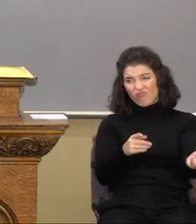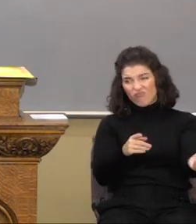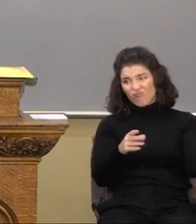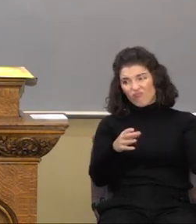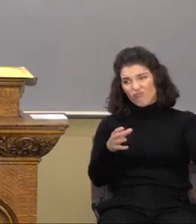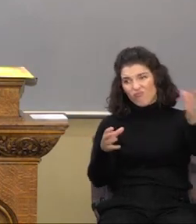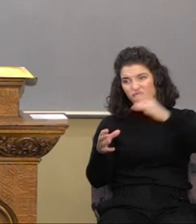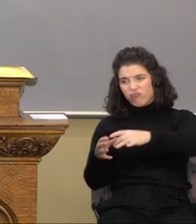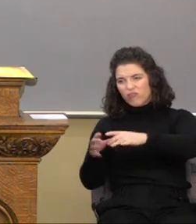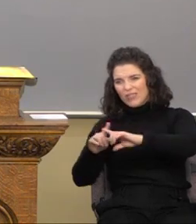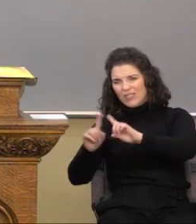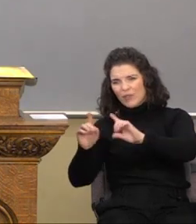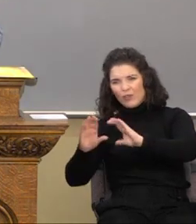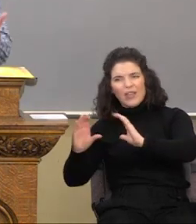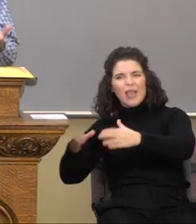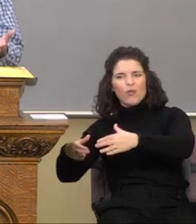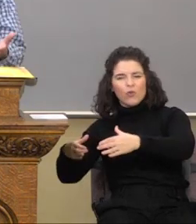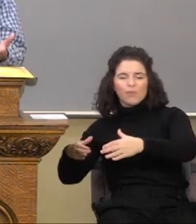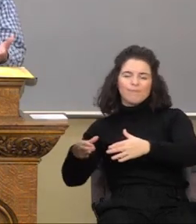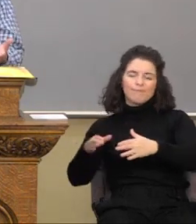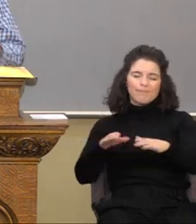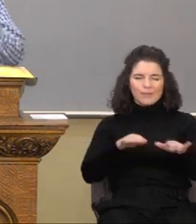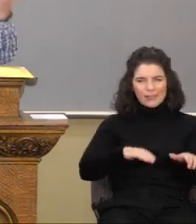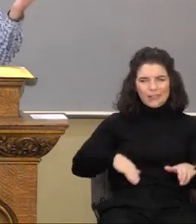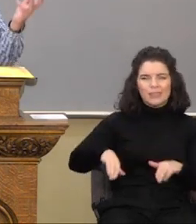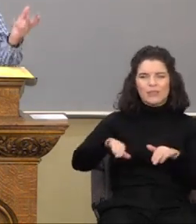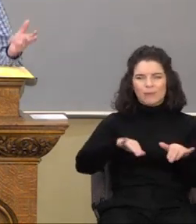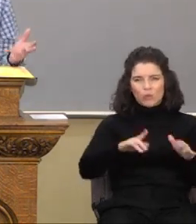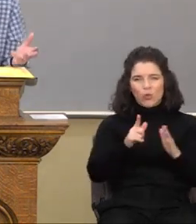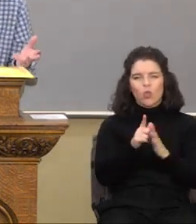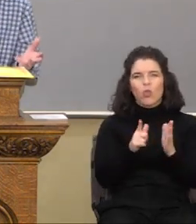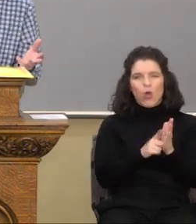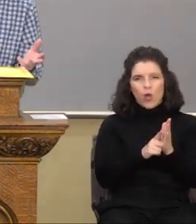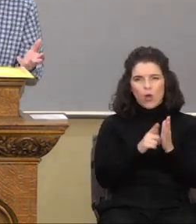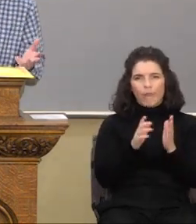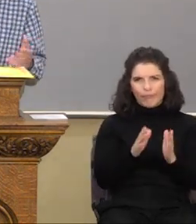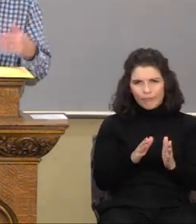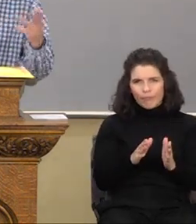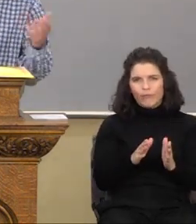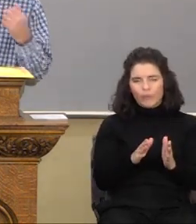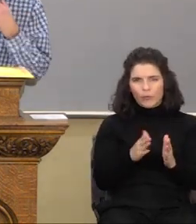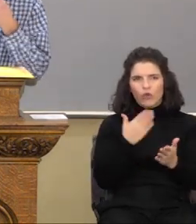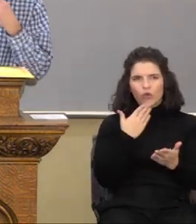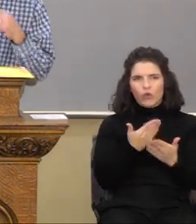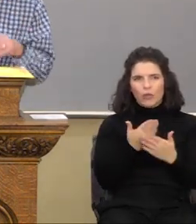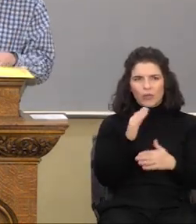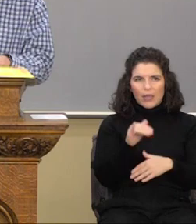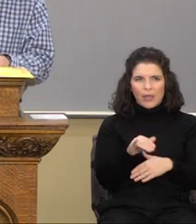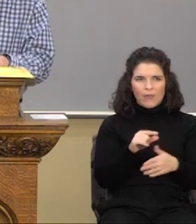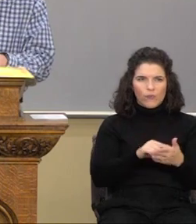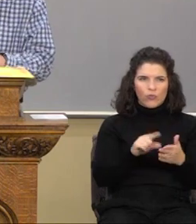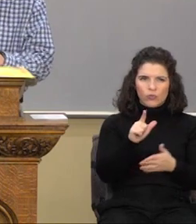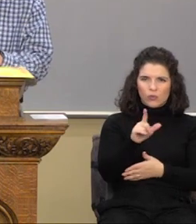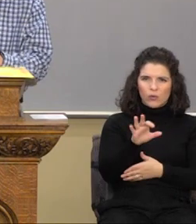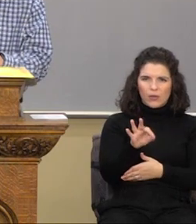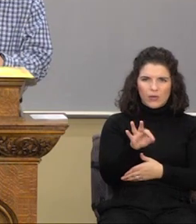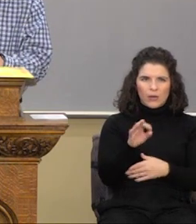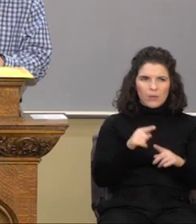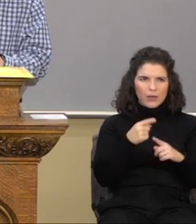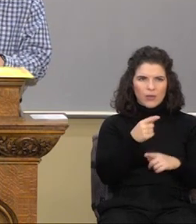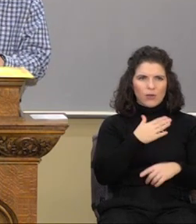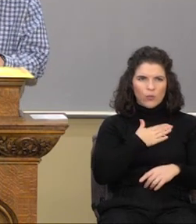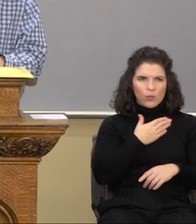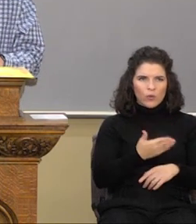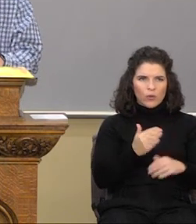category, okay? Typical law speak. That's, that's, they're, they're good at all that, right? Verse 29, but he willing to justify himself